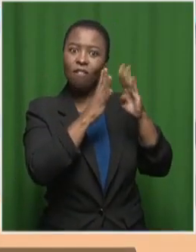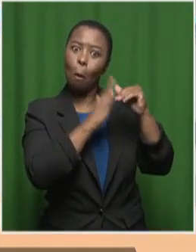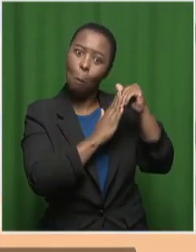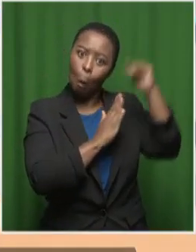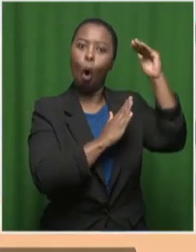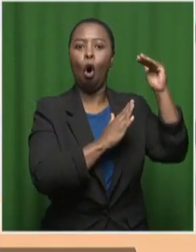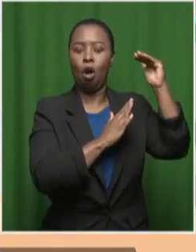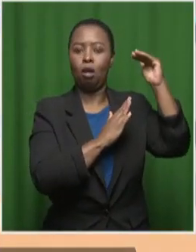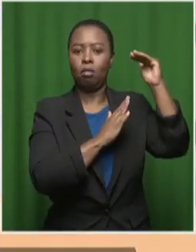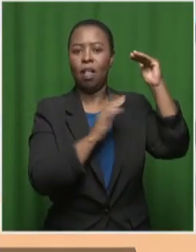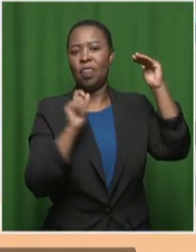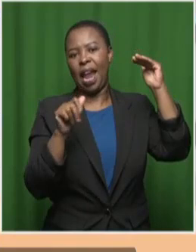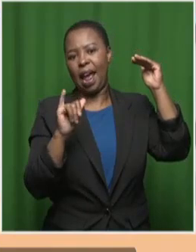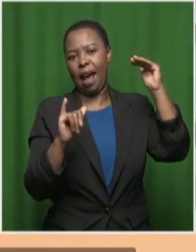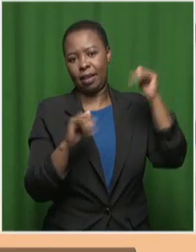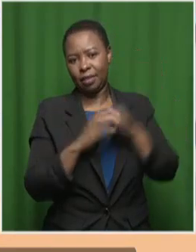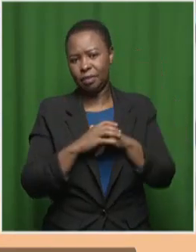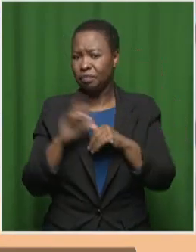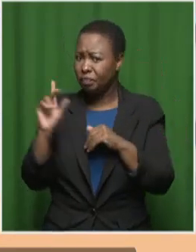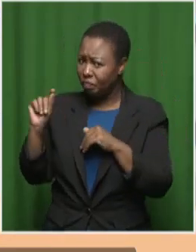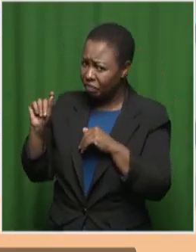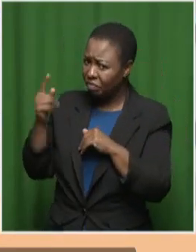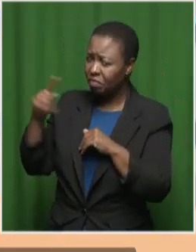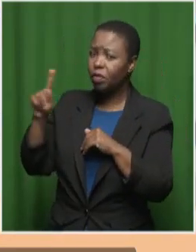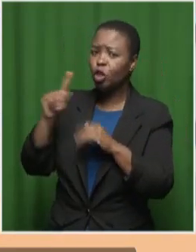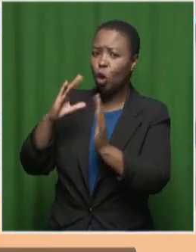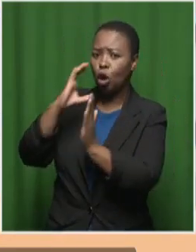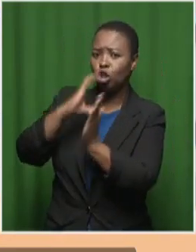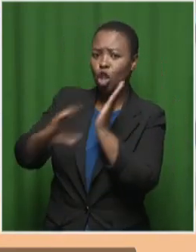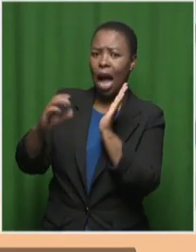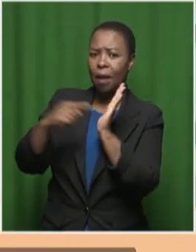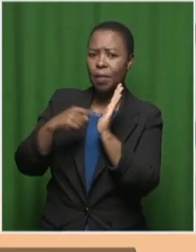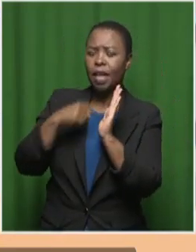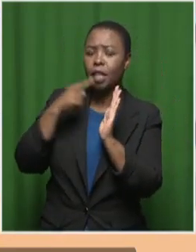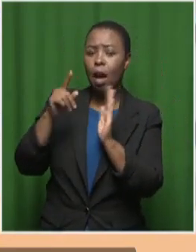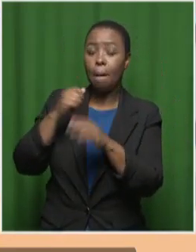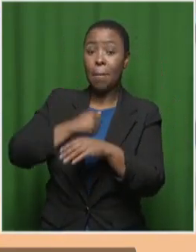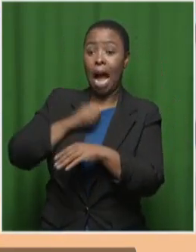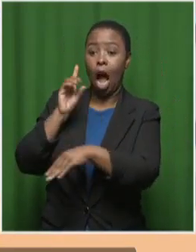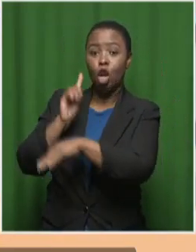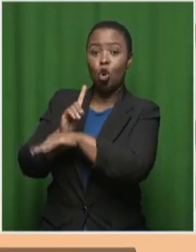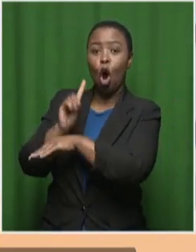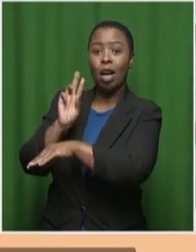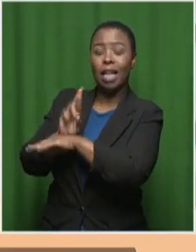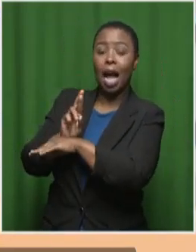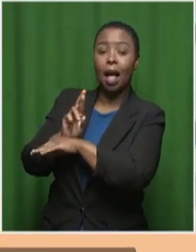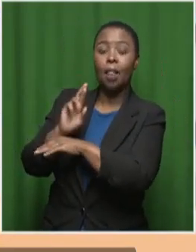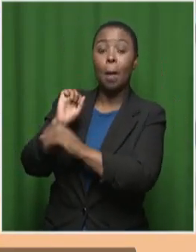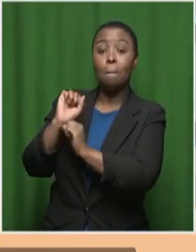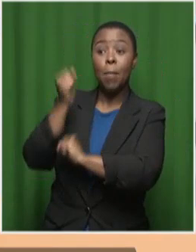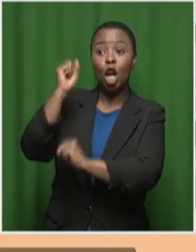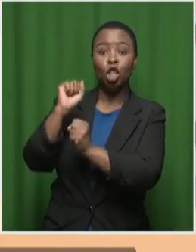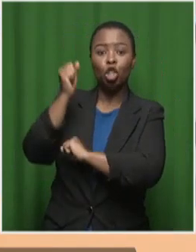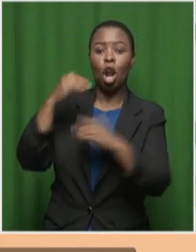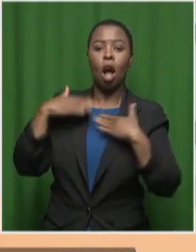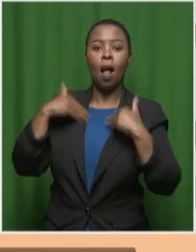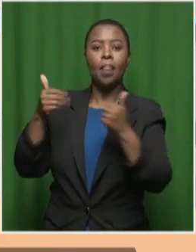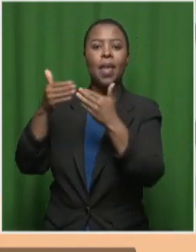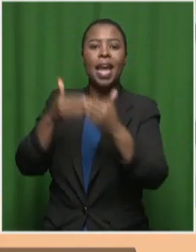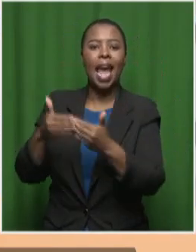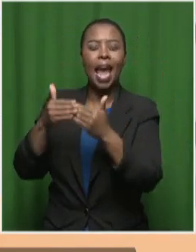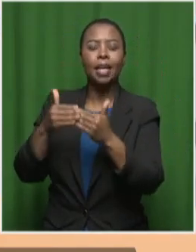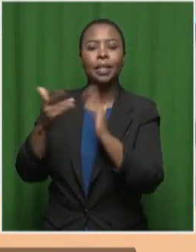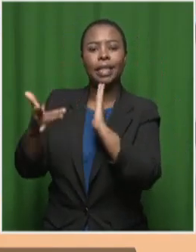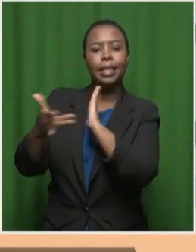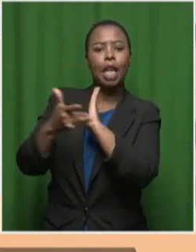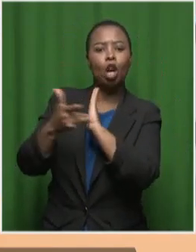Right, right. And quite interestingly, you dedicated a chapter in the book, My Doctor, the Machine, to how AI has transformed healthcare globally with technology taking